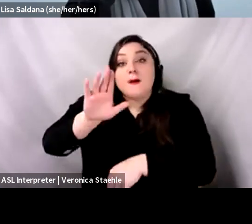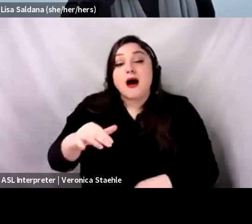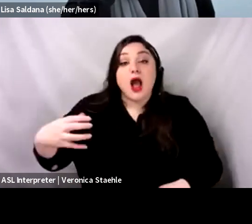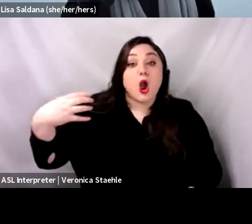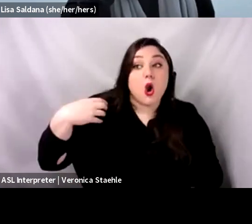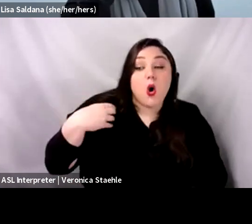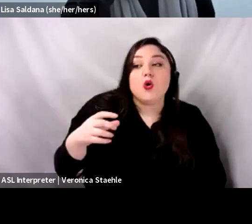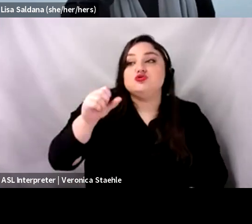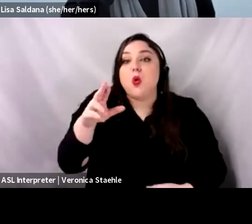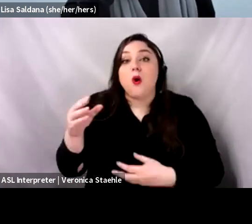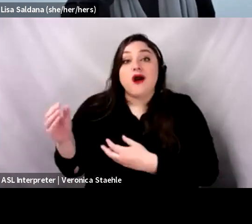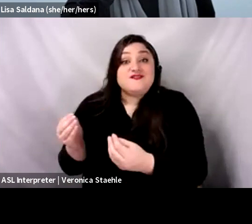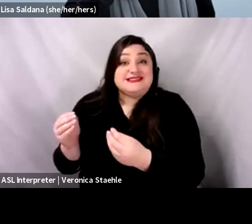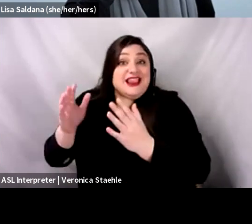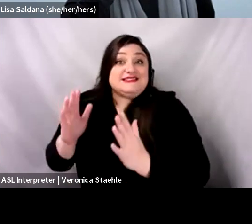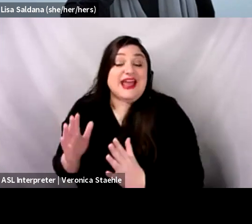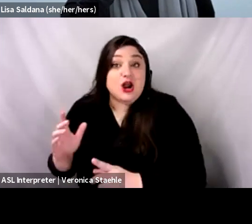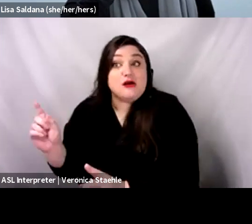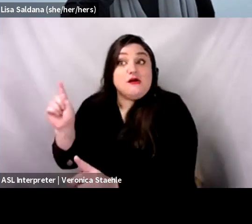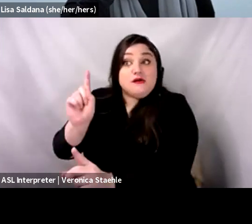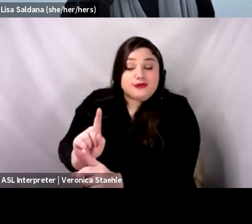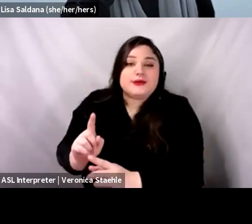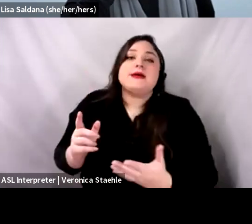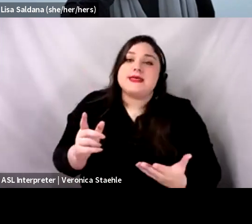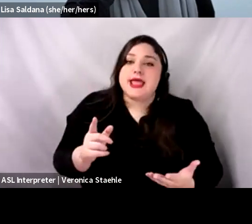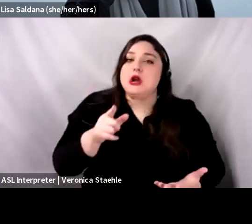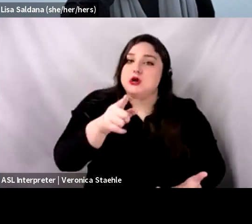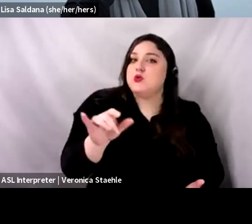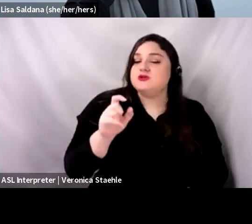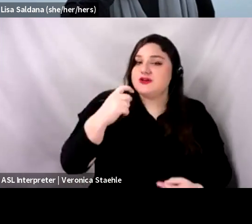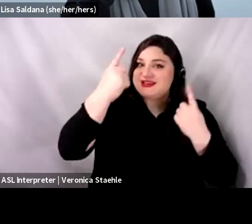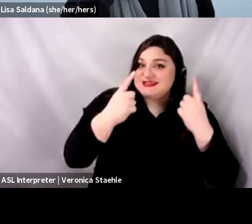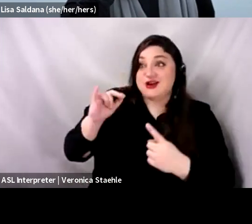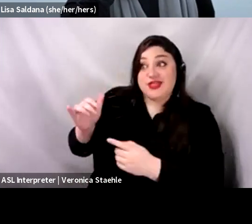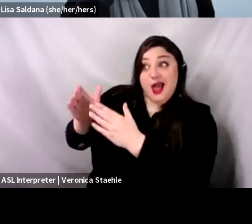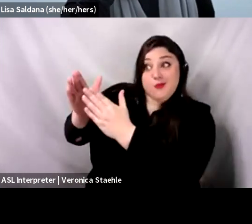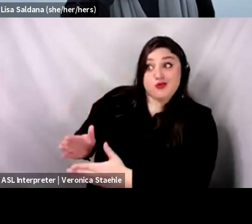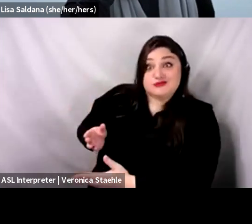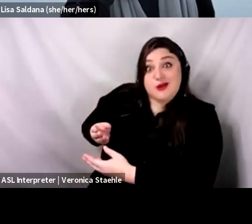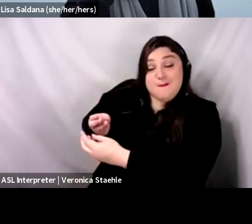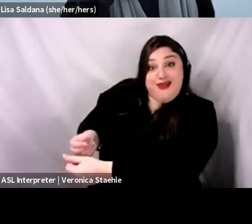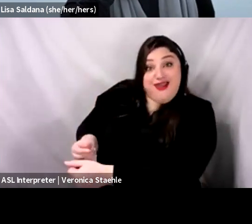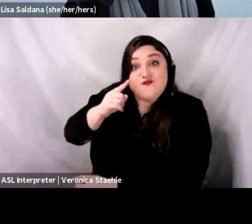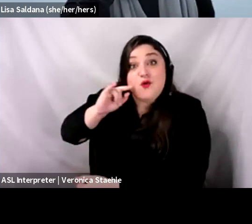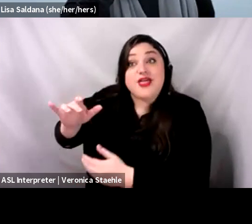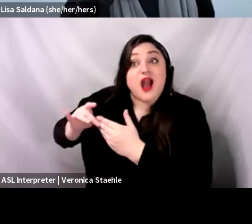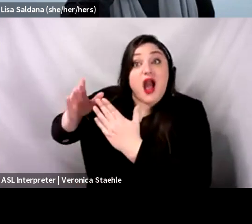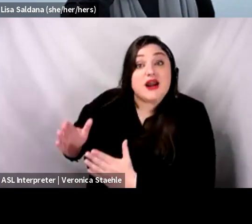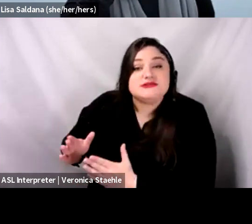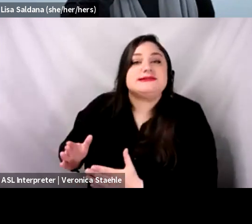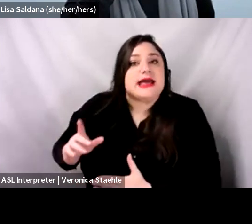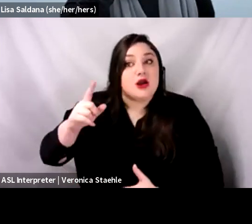decision as to whether or not. And I think you want to include that cost. When we were doing the Niatek 200 study, um,